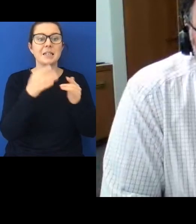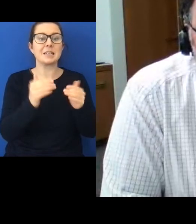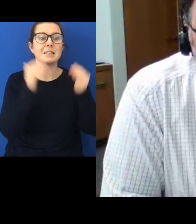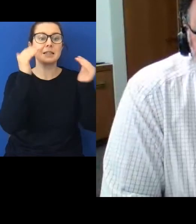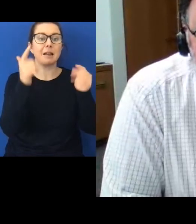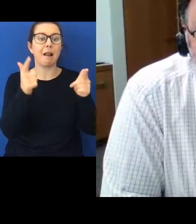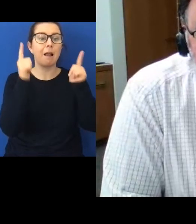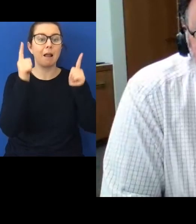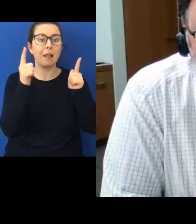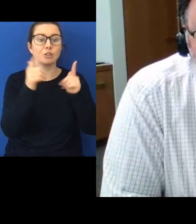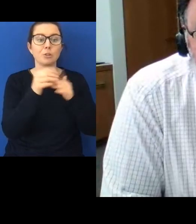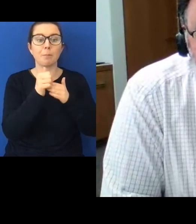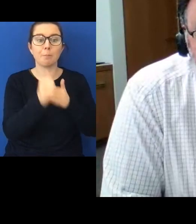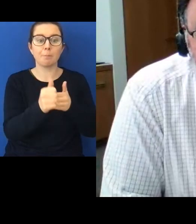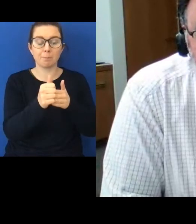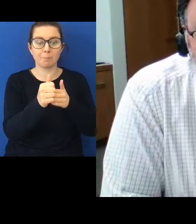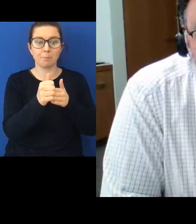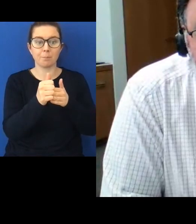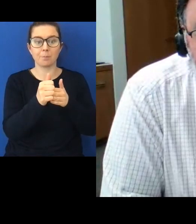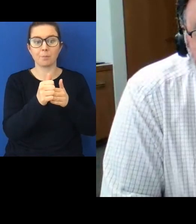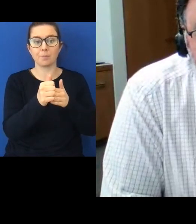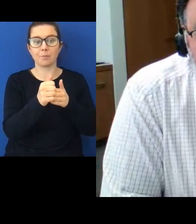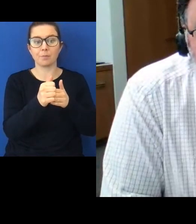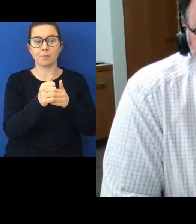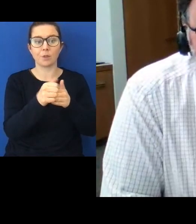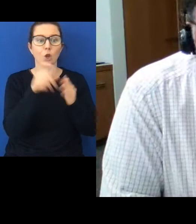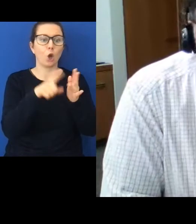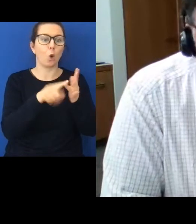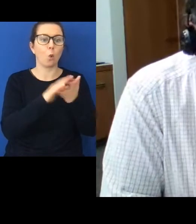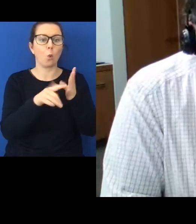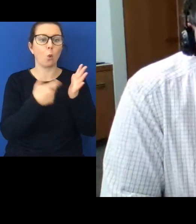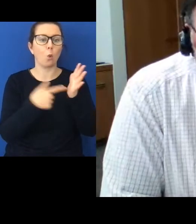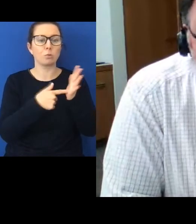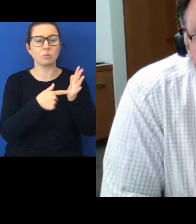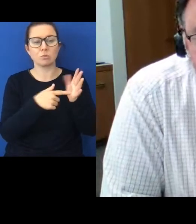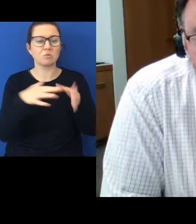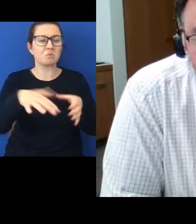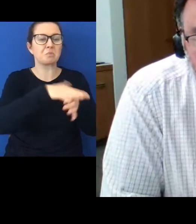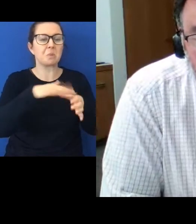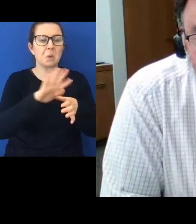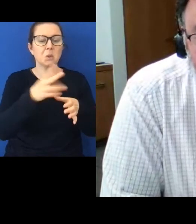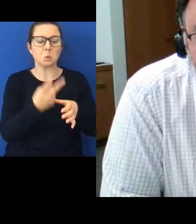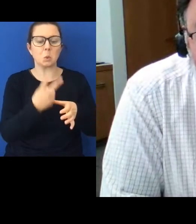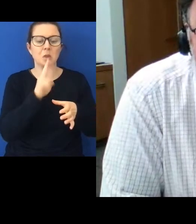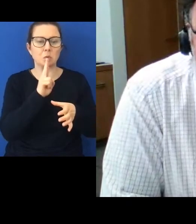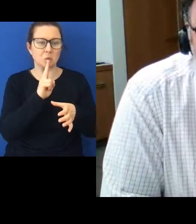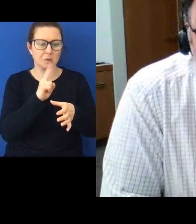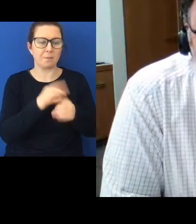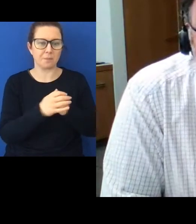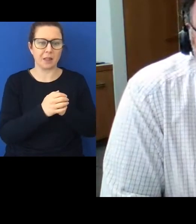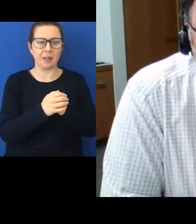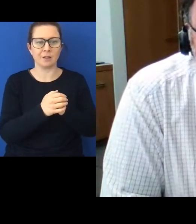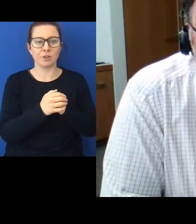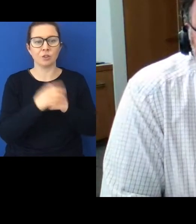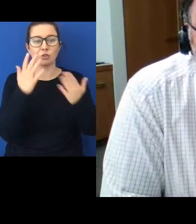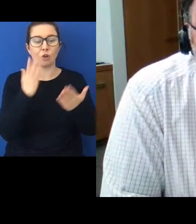cohort of maybe 200. So, in some sense,